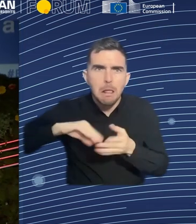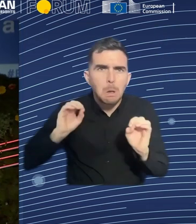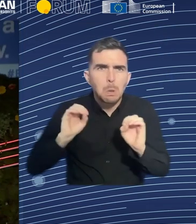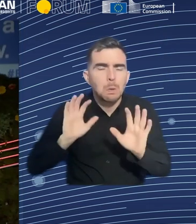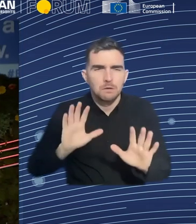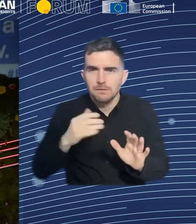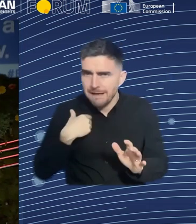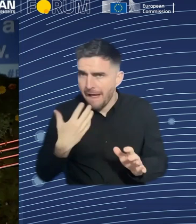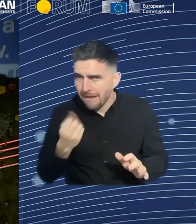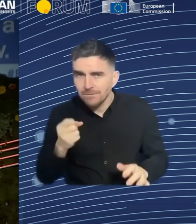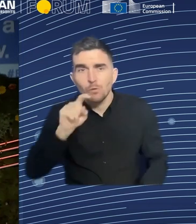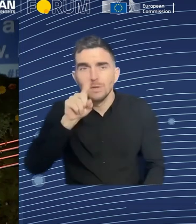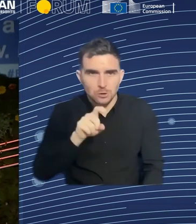great.